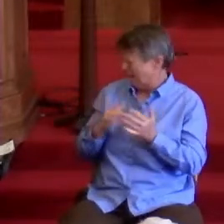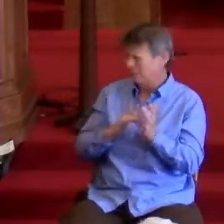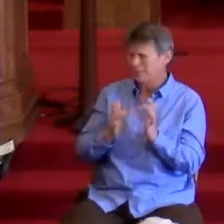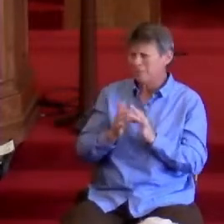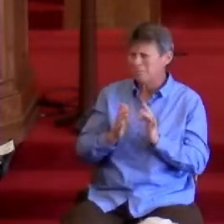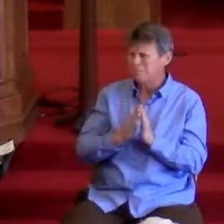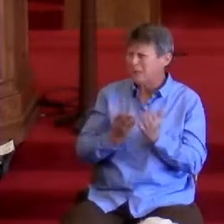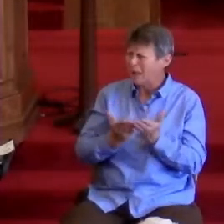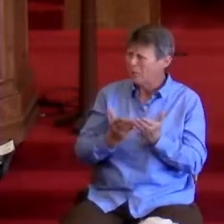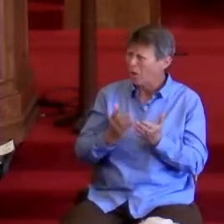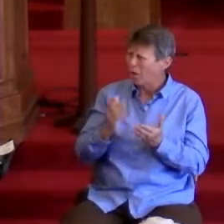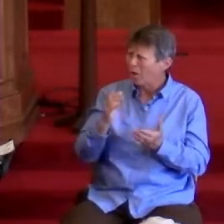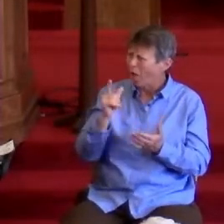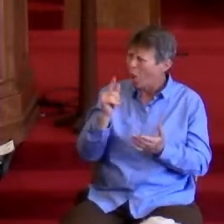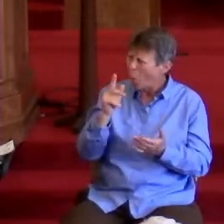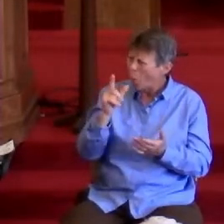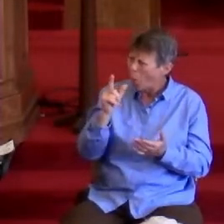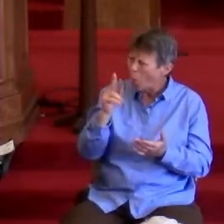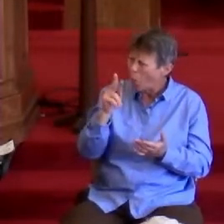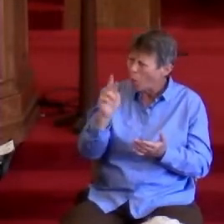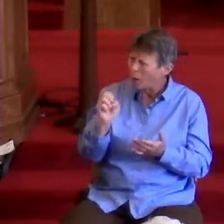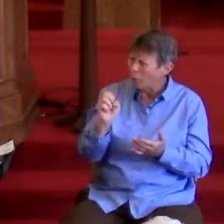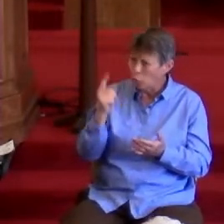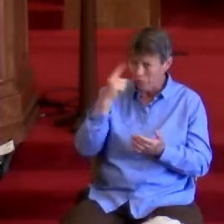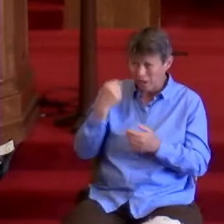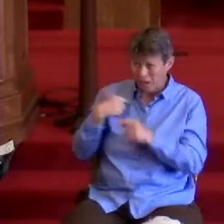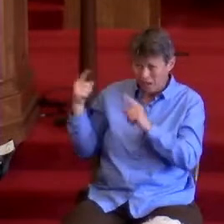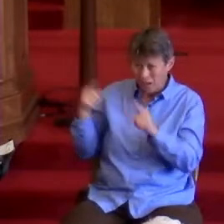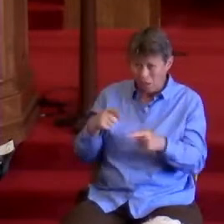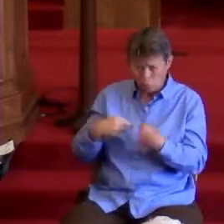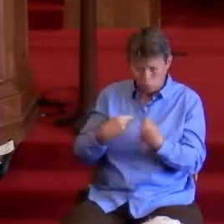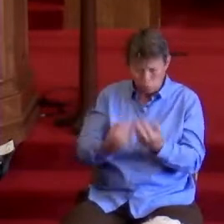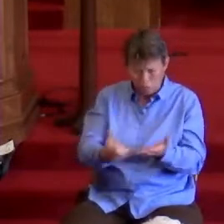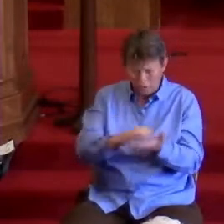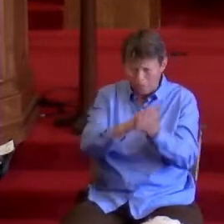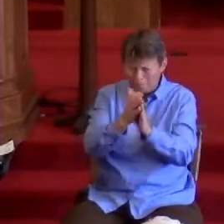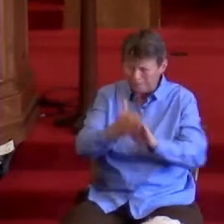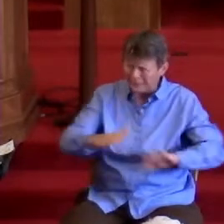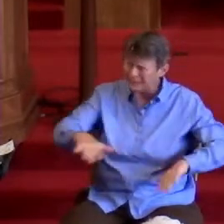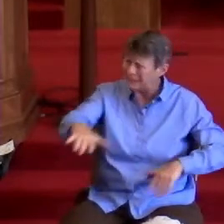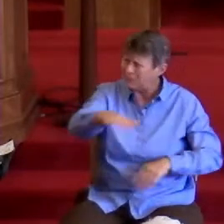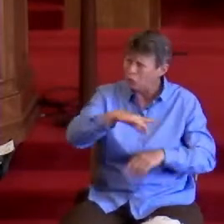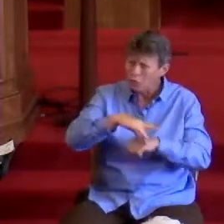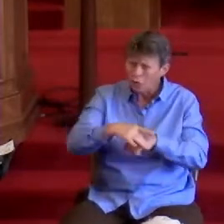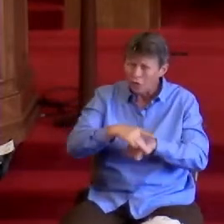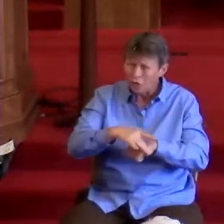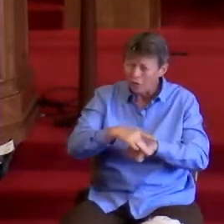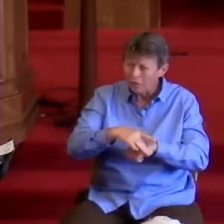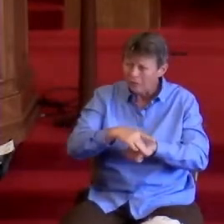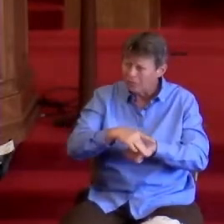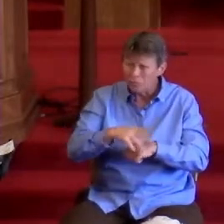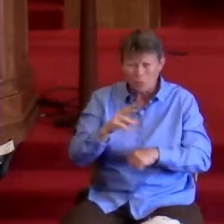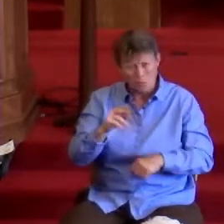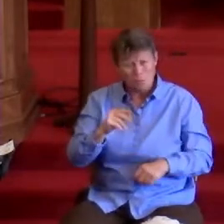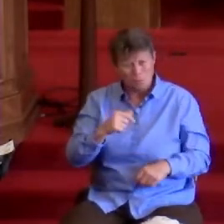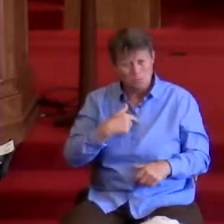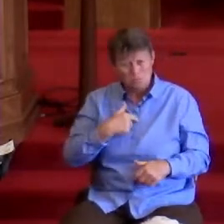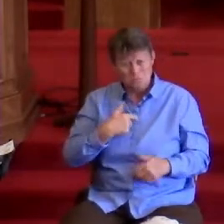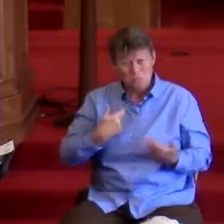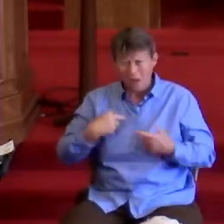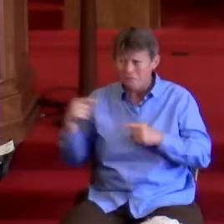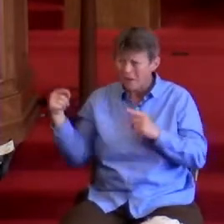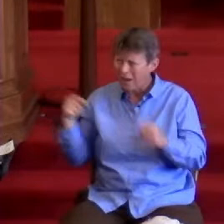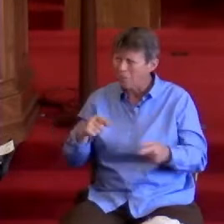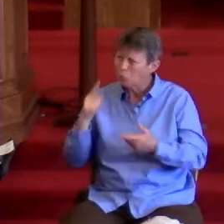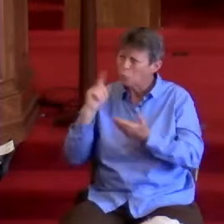Gospel of Luke. Do you think I have come to bring peace to the earth? No, I tell you, I have come